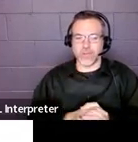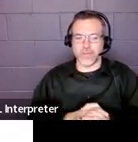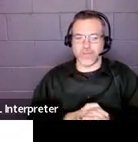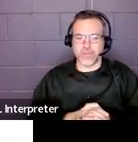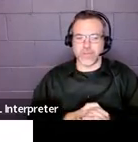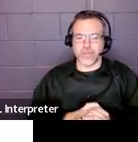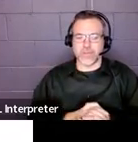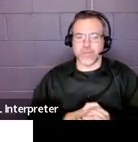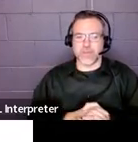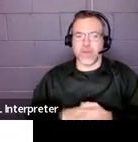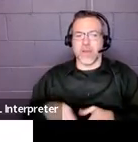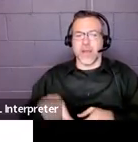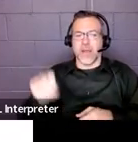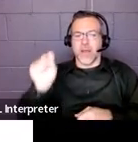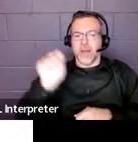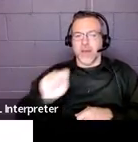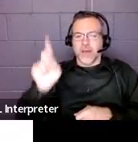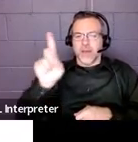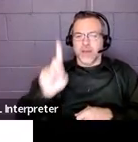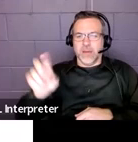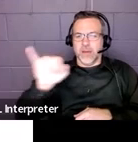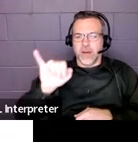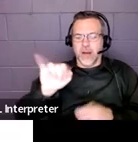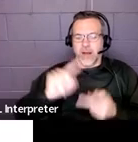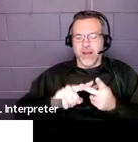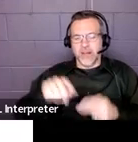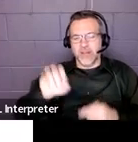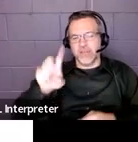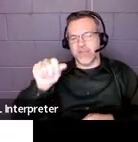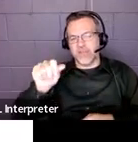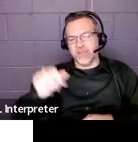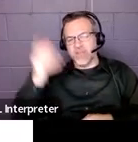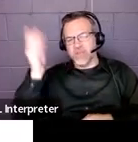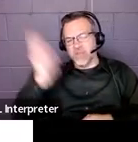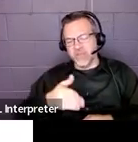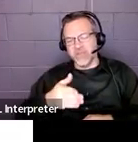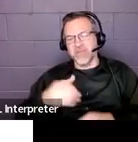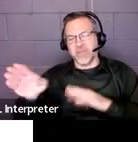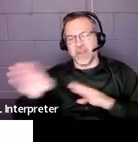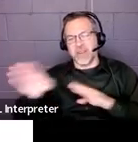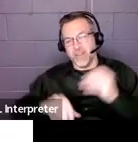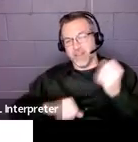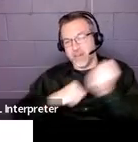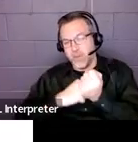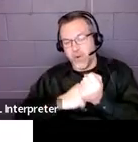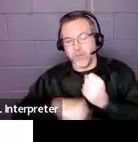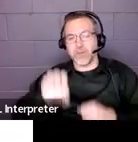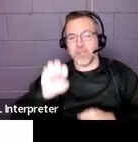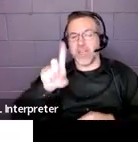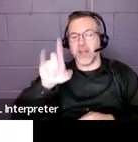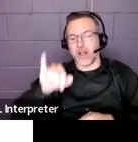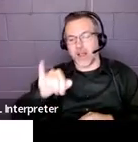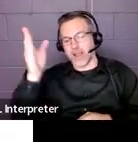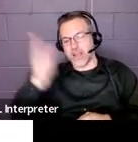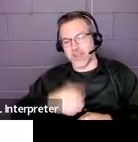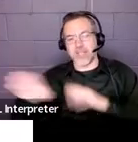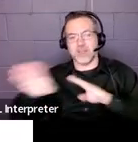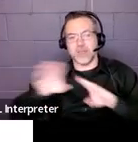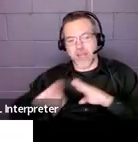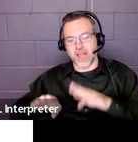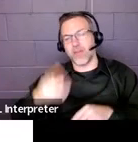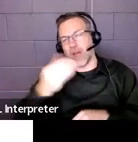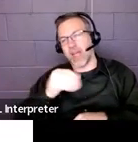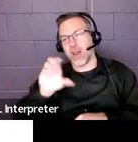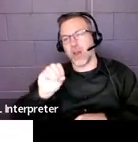given SDI and ELA slash behavior support, or given SDI and ELA slash or and OT